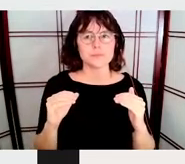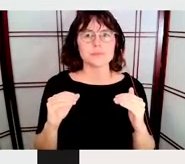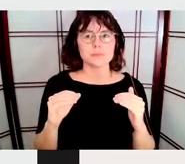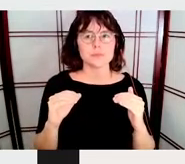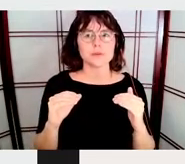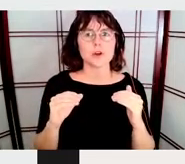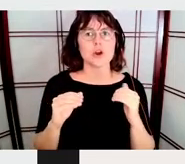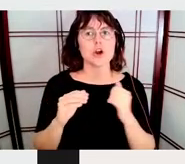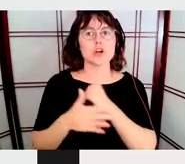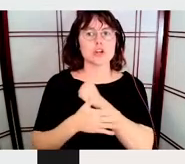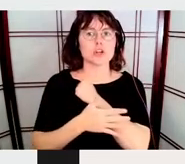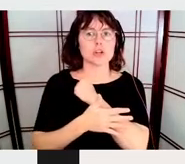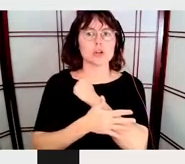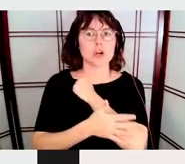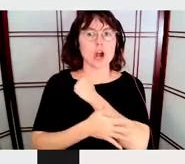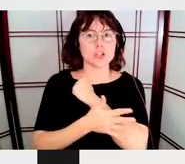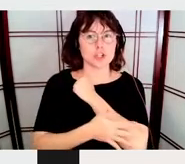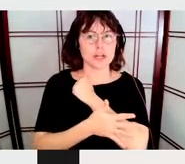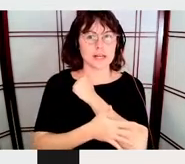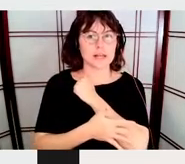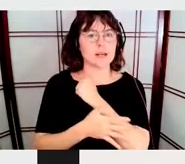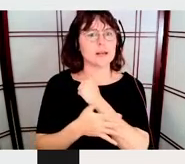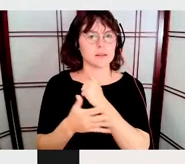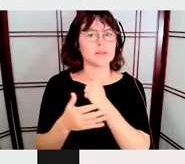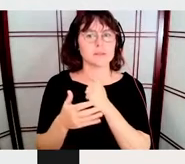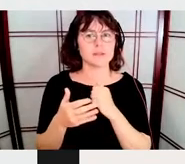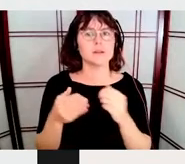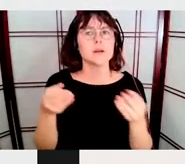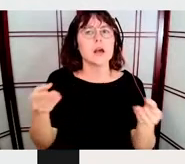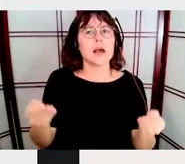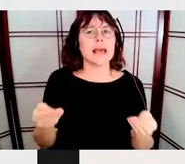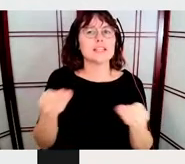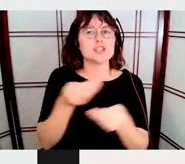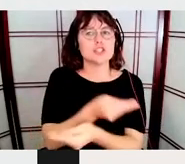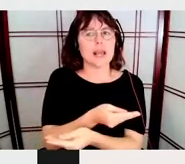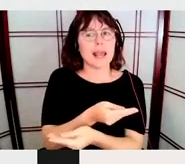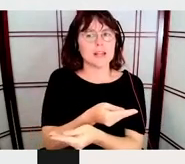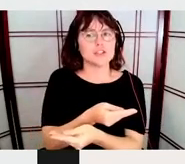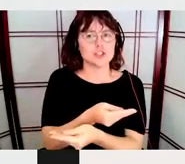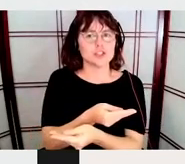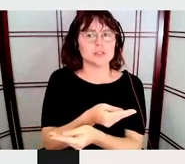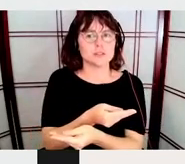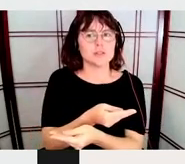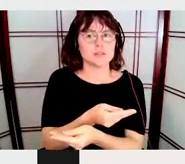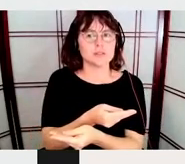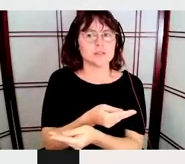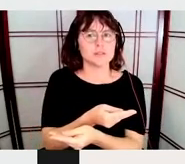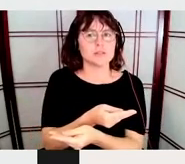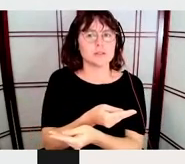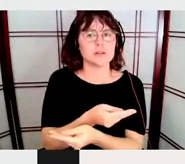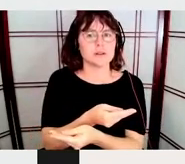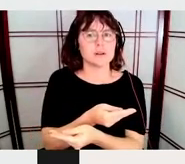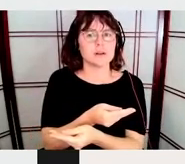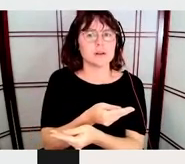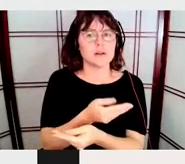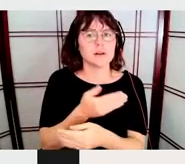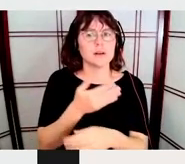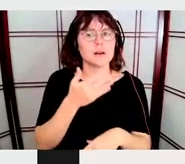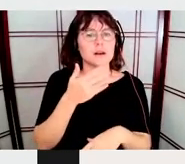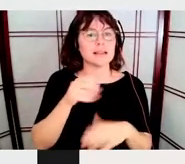With this, an interesting visual result is achieved and a diplomatic action is fulfilled.